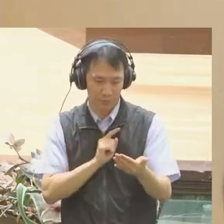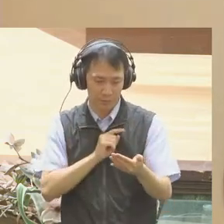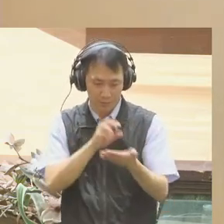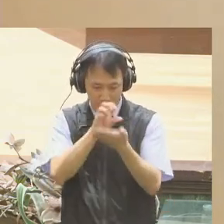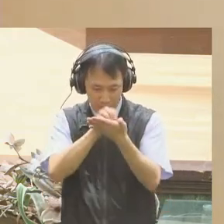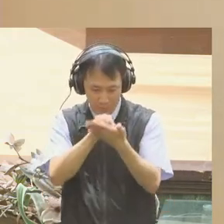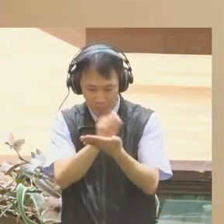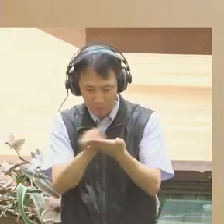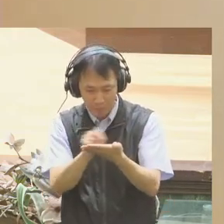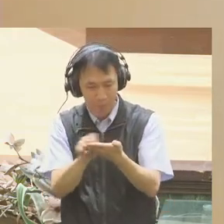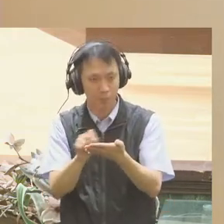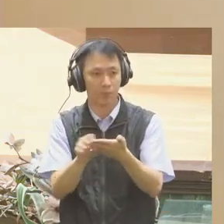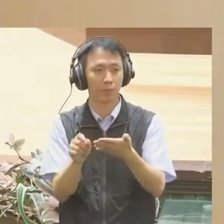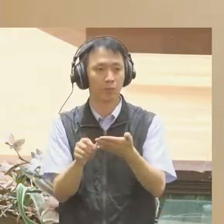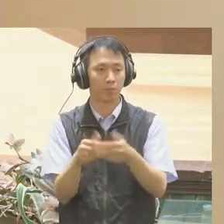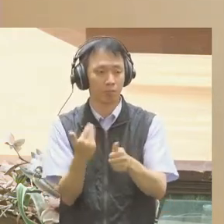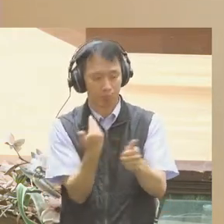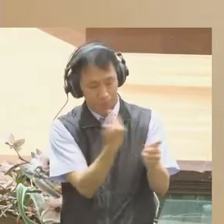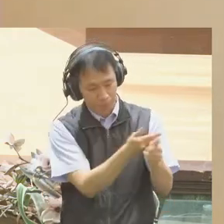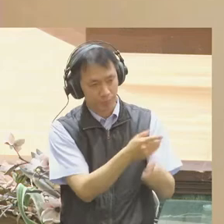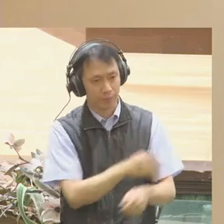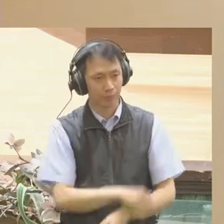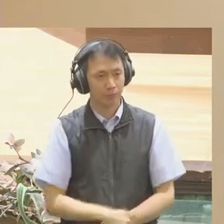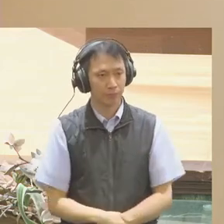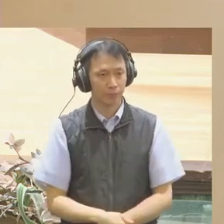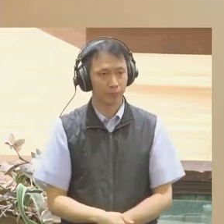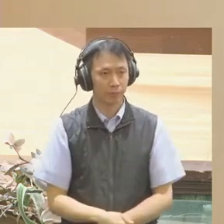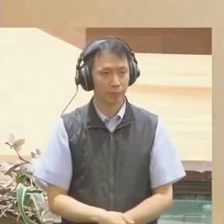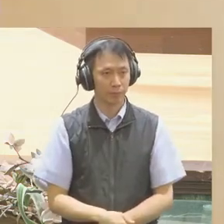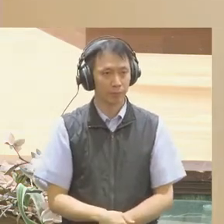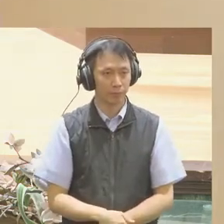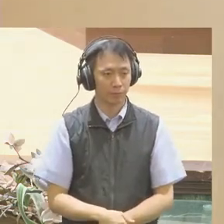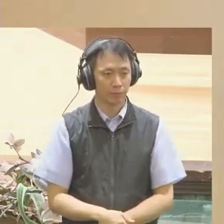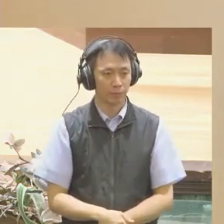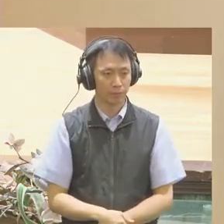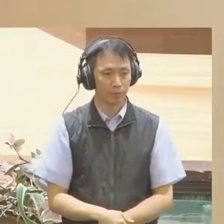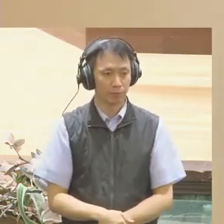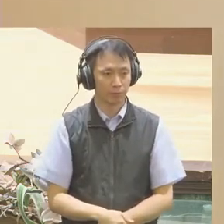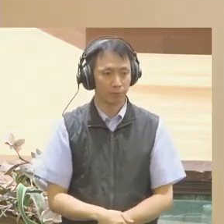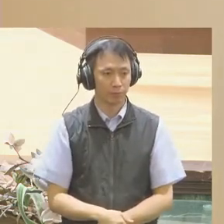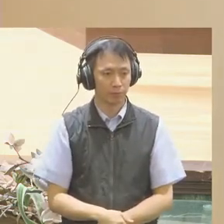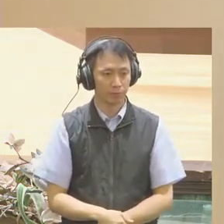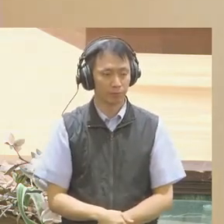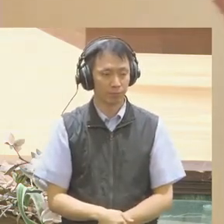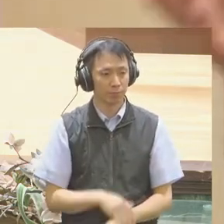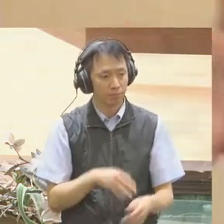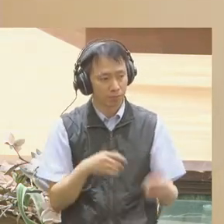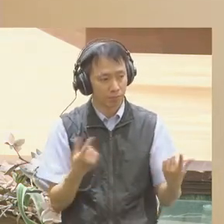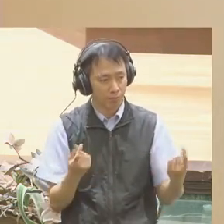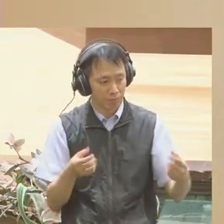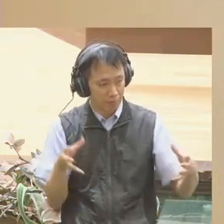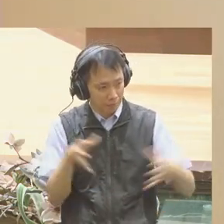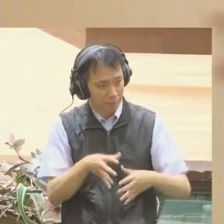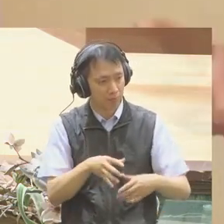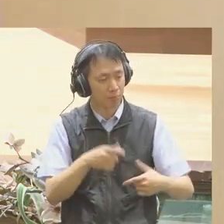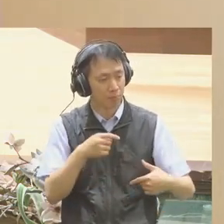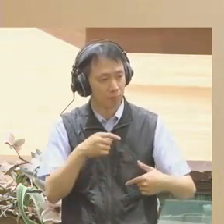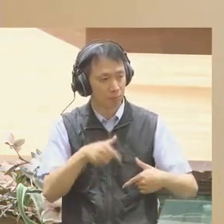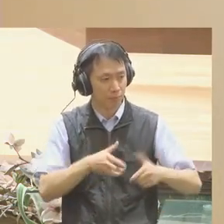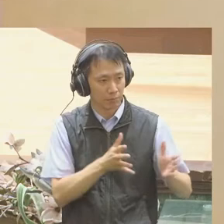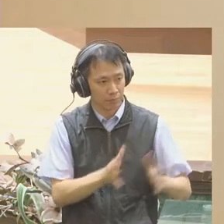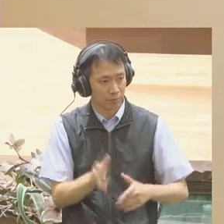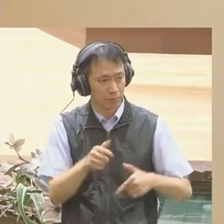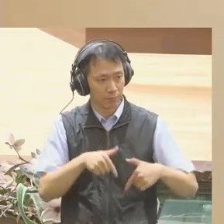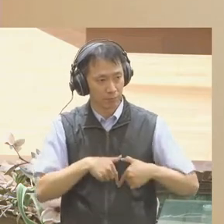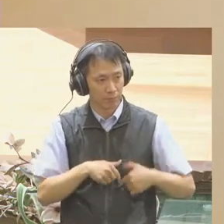empathic, qualitatively oriented human computer, fed a raw input of the population's agenda in its own words.